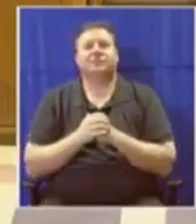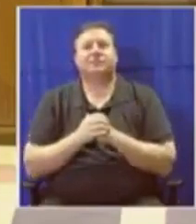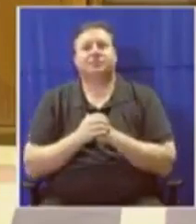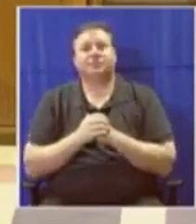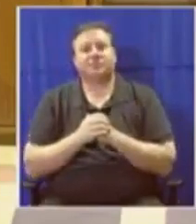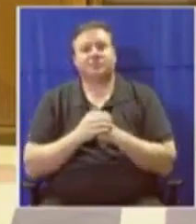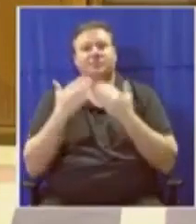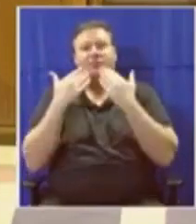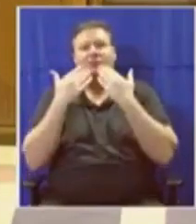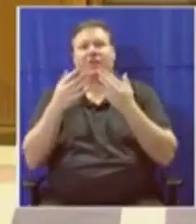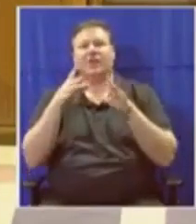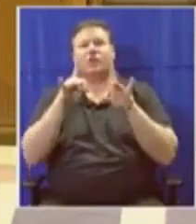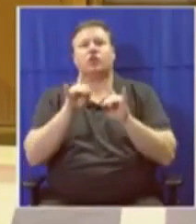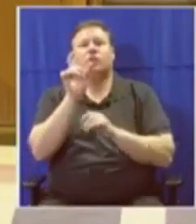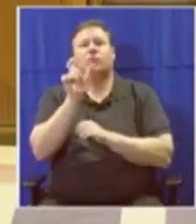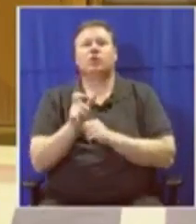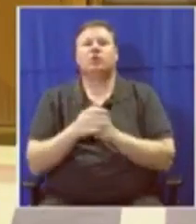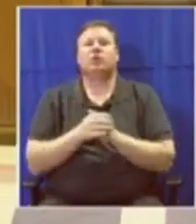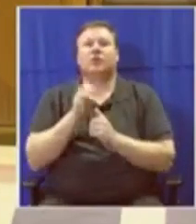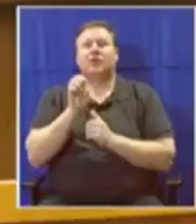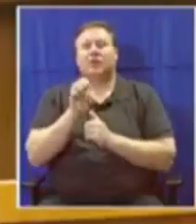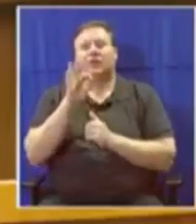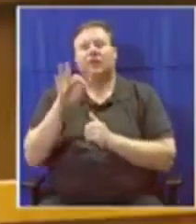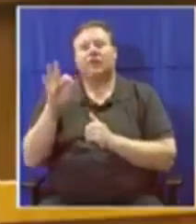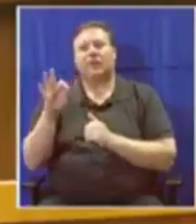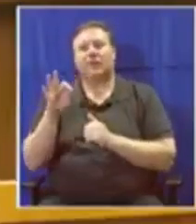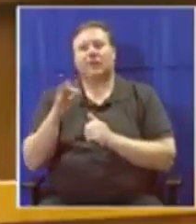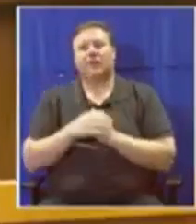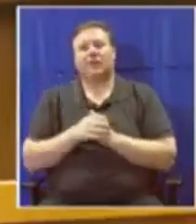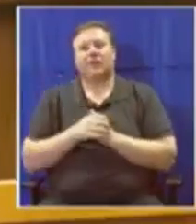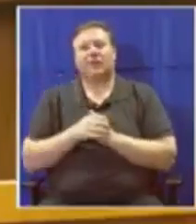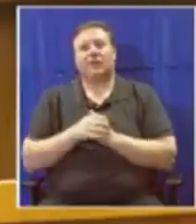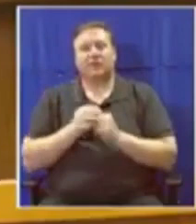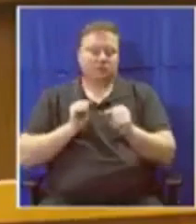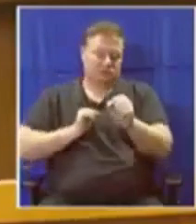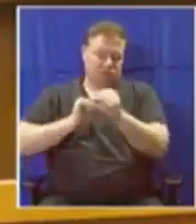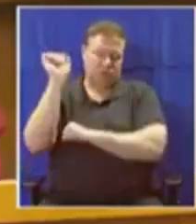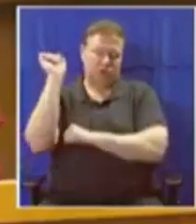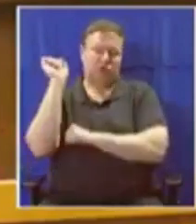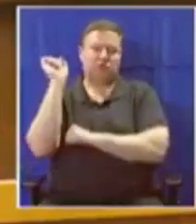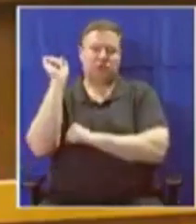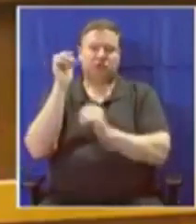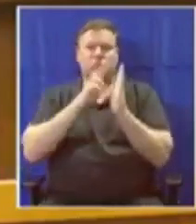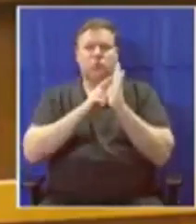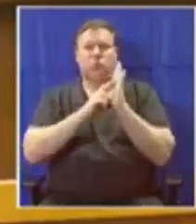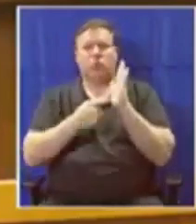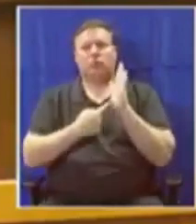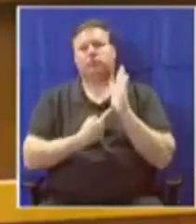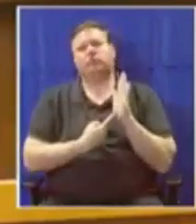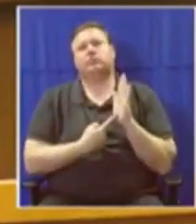Thank you, Chairperson. The EFF is here to reject this report.